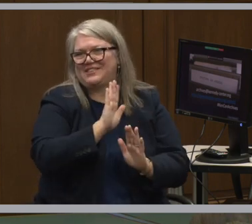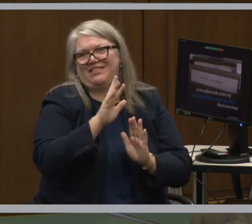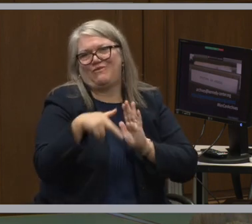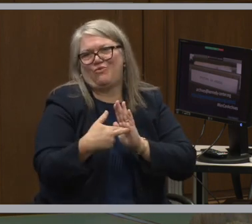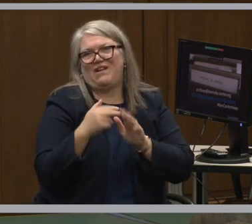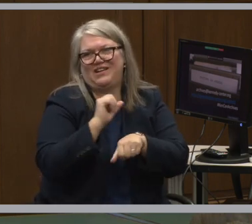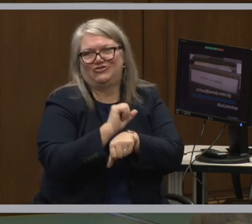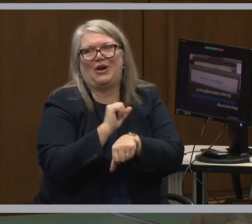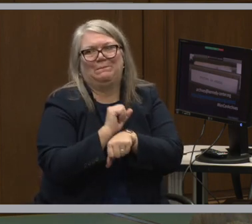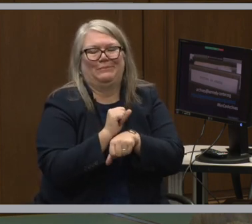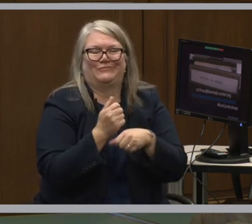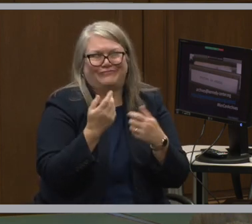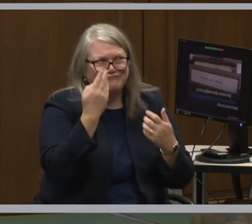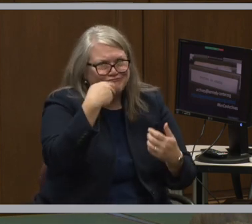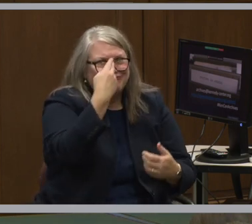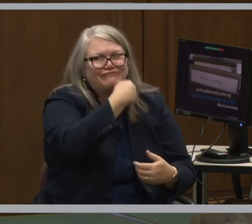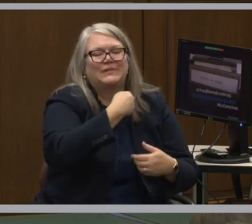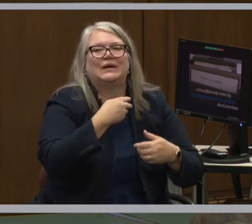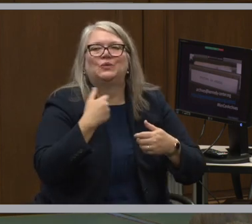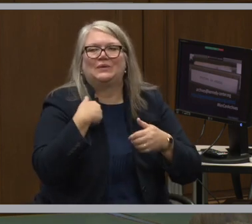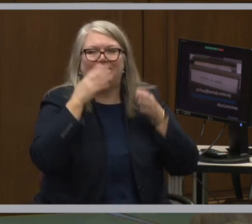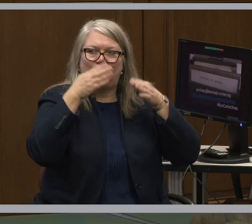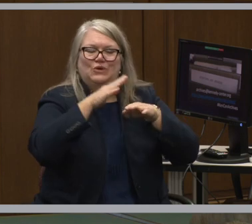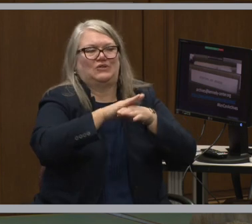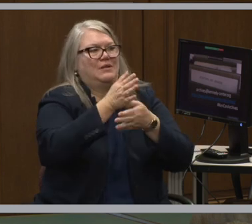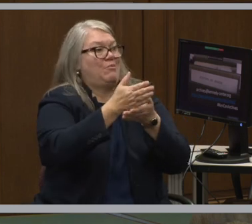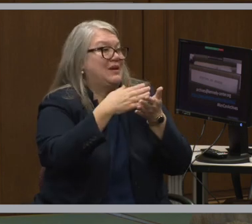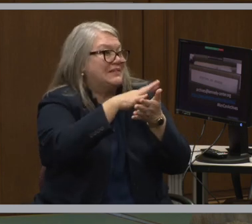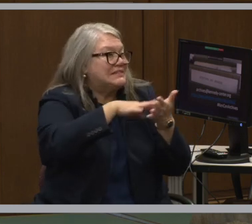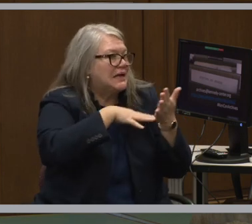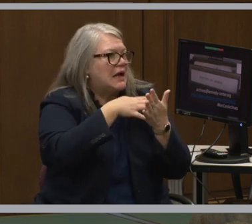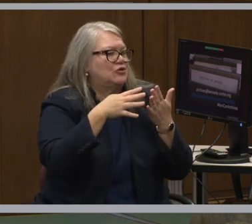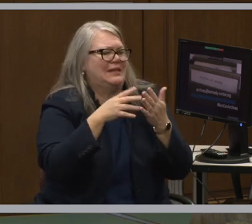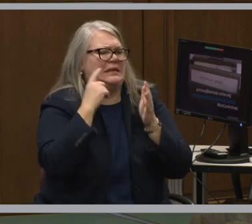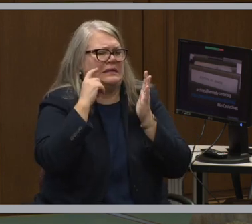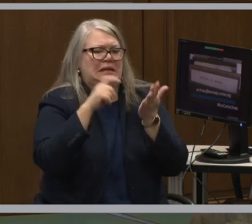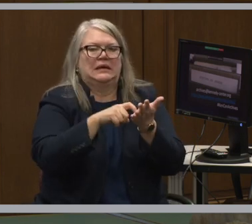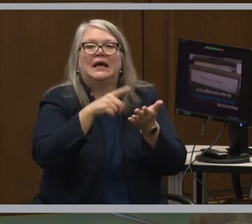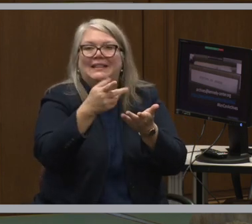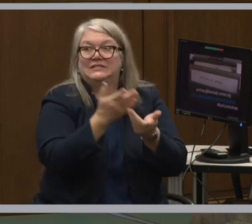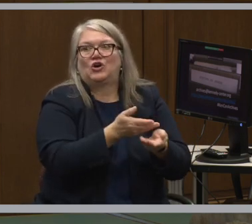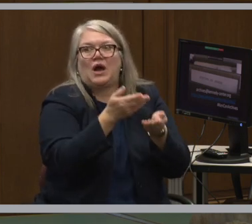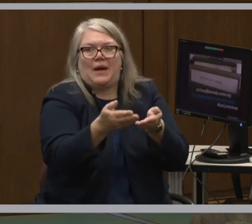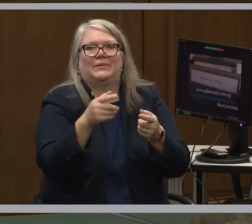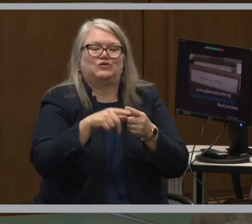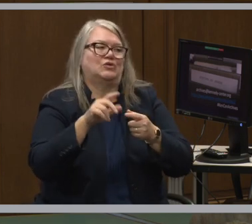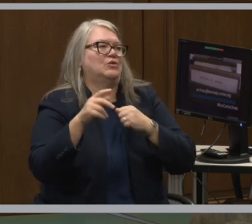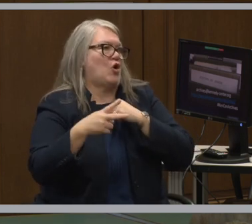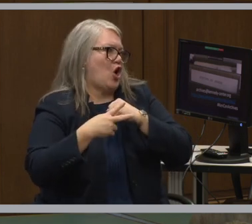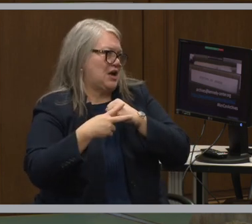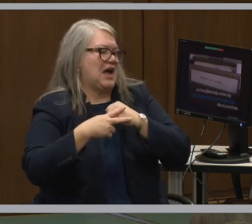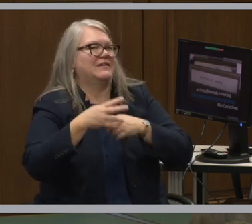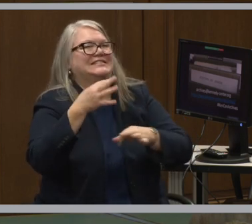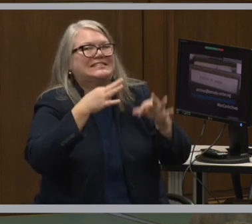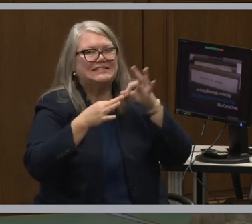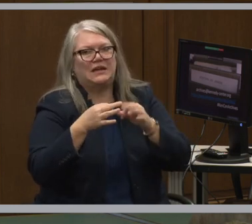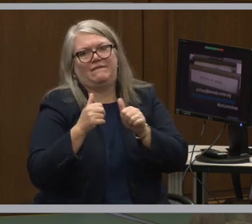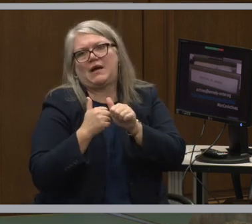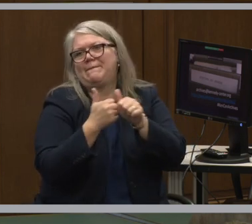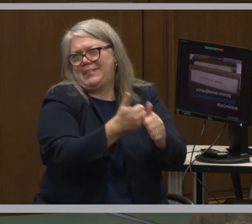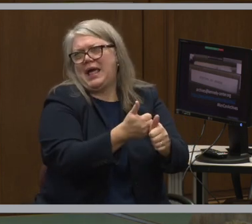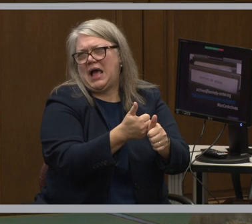we focused on the part of the schedules that indicate things coming to archives rather than the sort of compliance